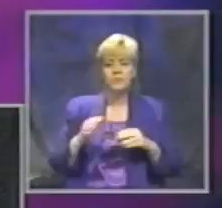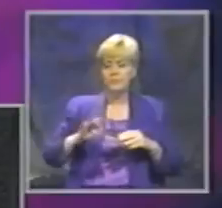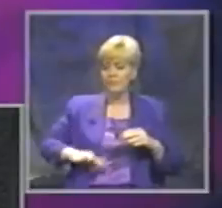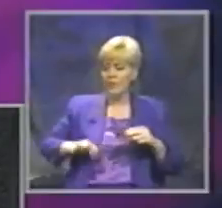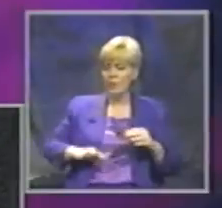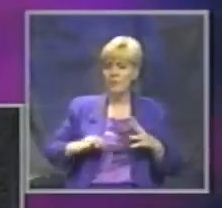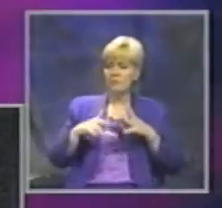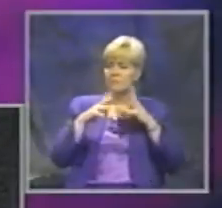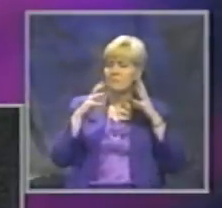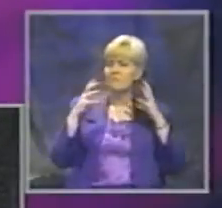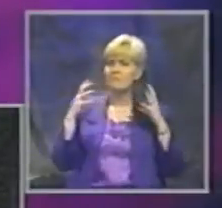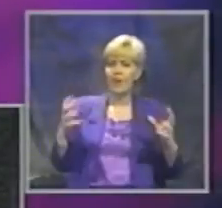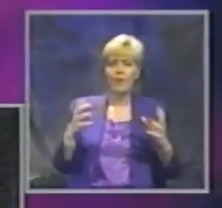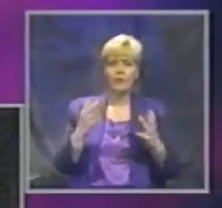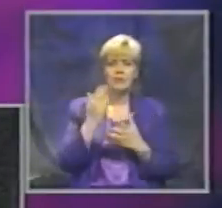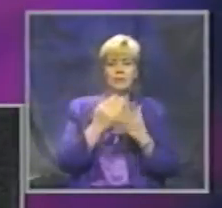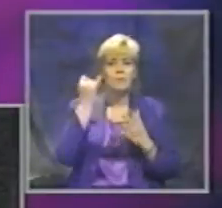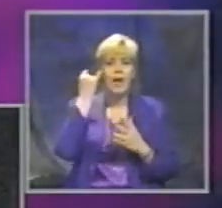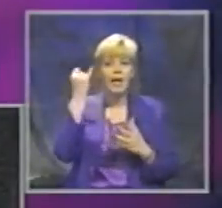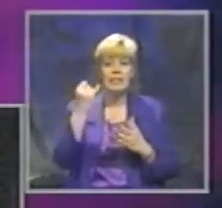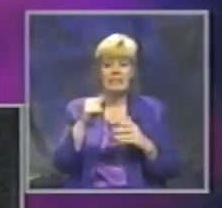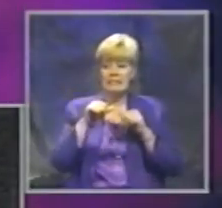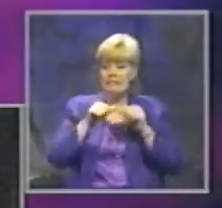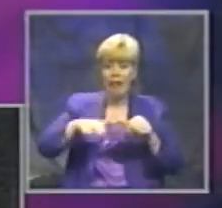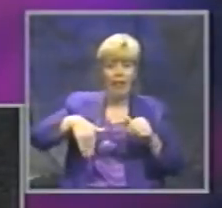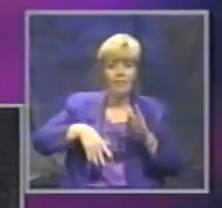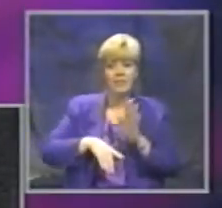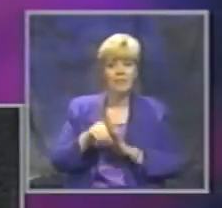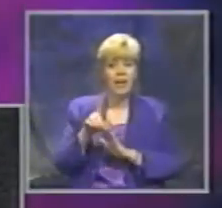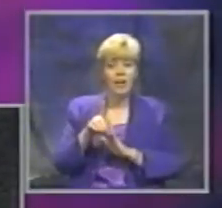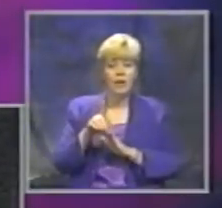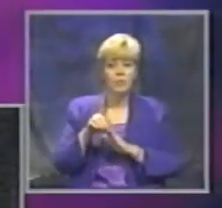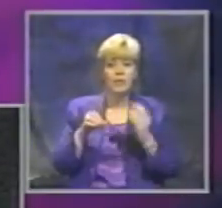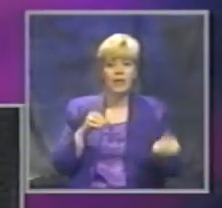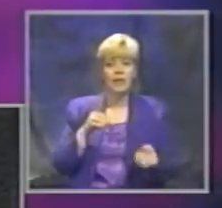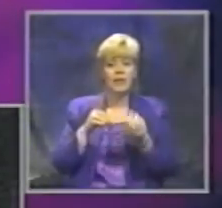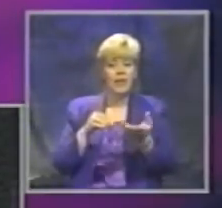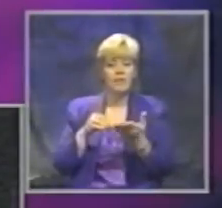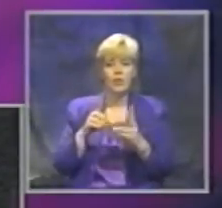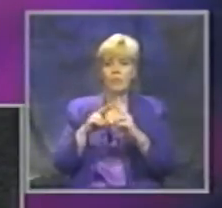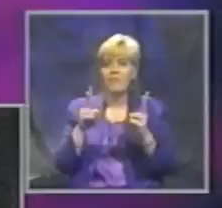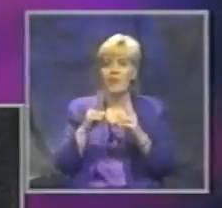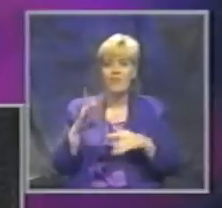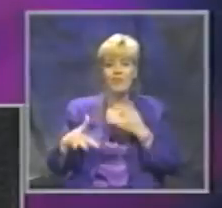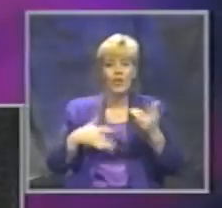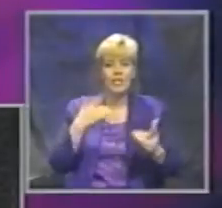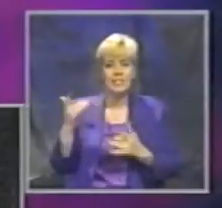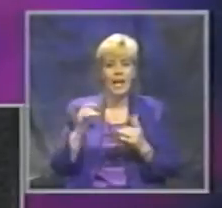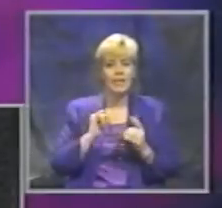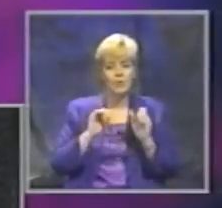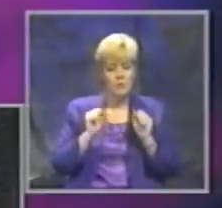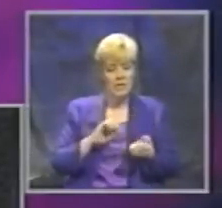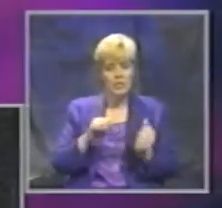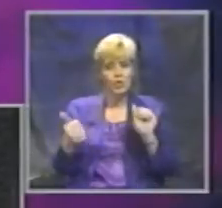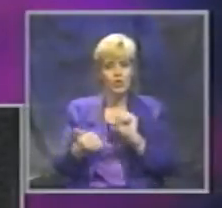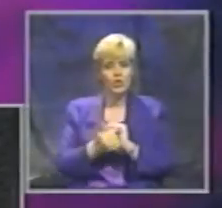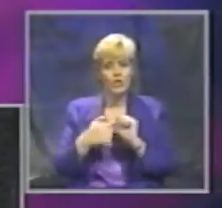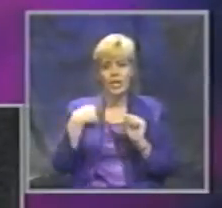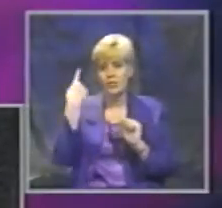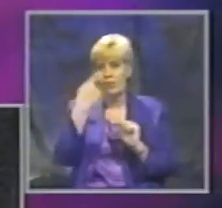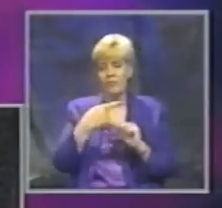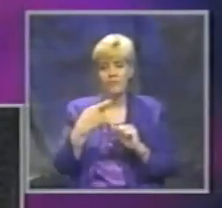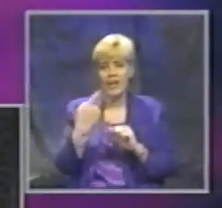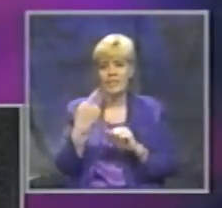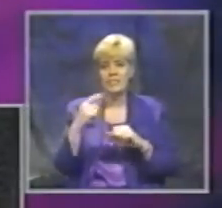are going to be tremendous. Some of the ideas yet to be developed and given in are going to be very exciting. It will be able to change the face